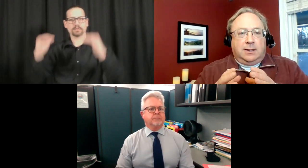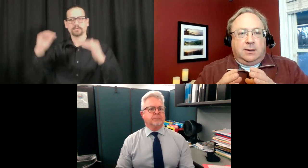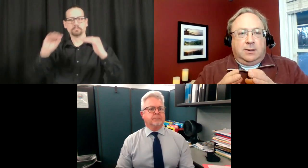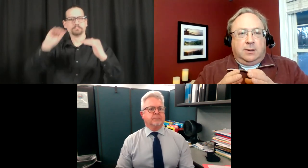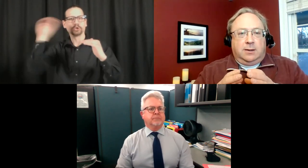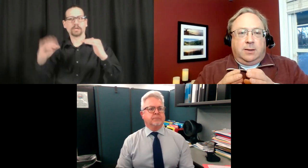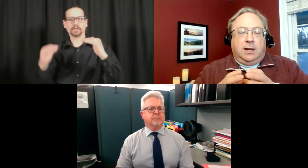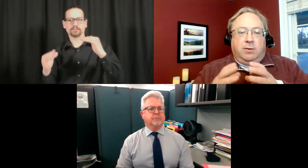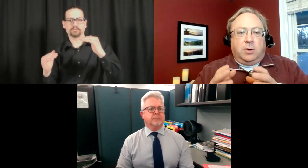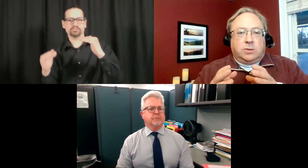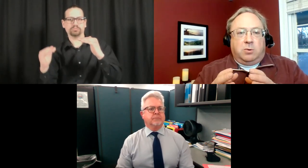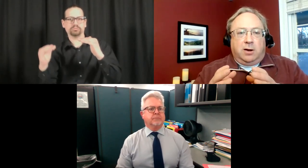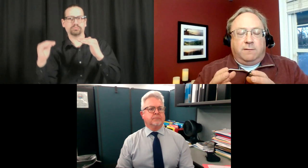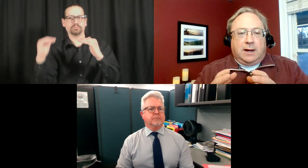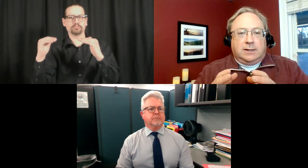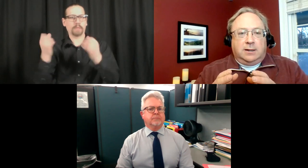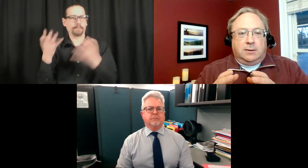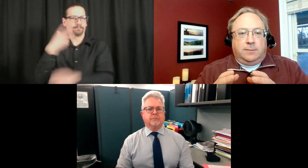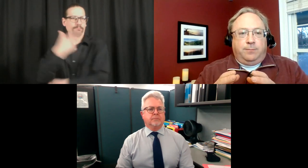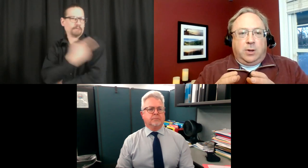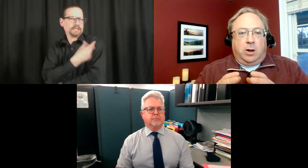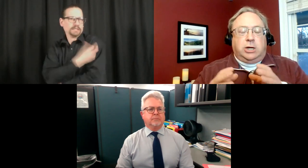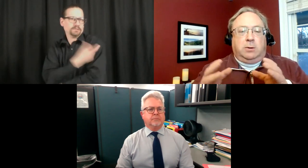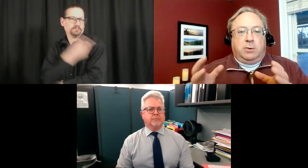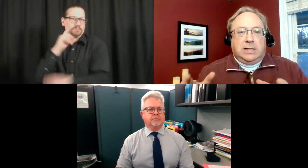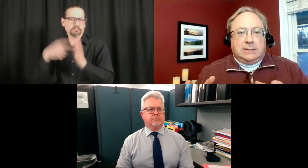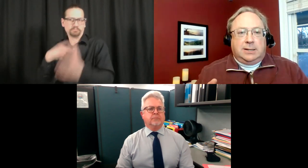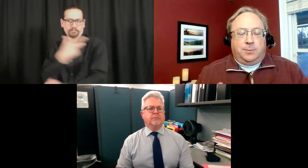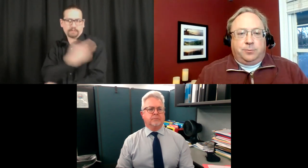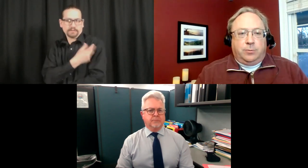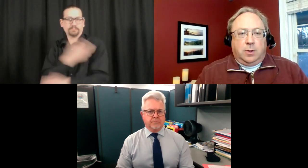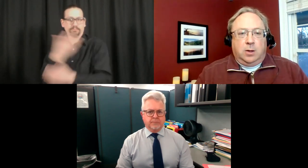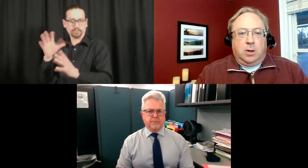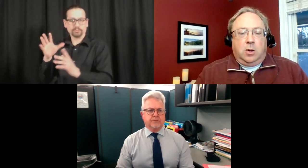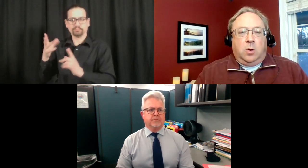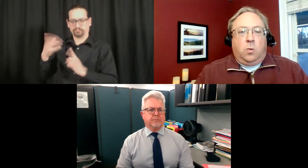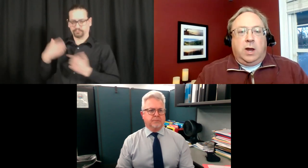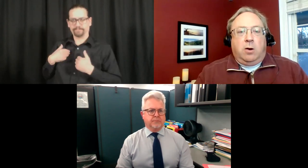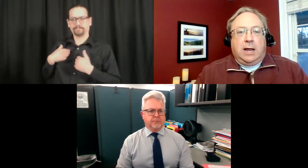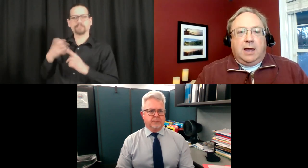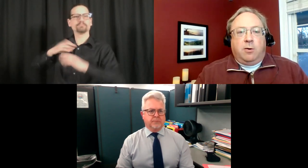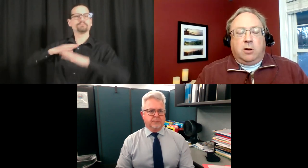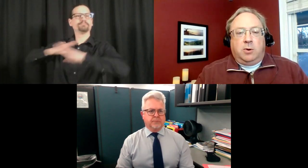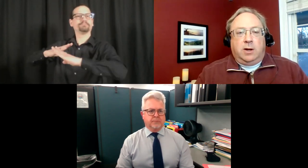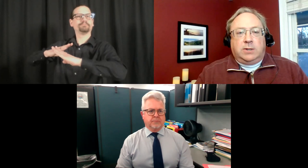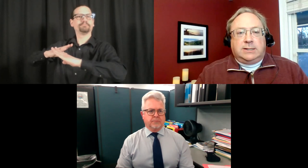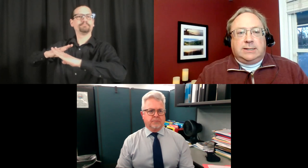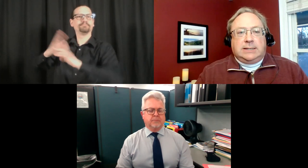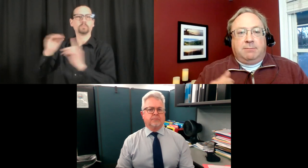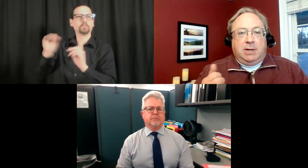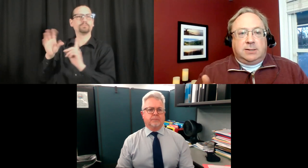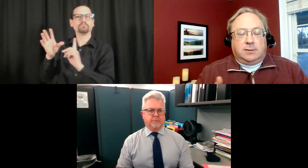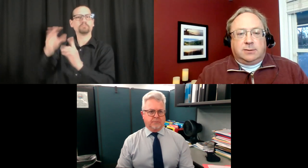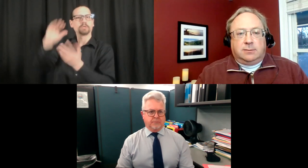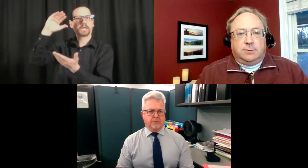infected, that even those who aren't infected are generally protected. We already have herd immunity with